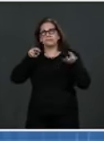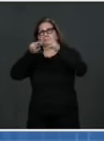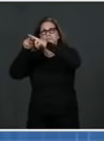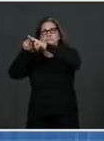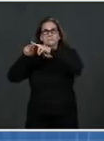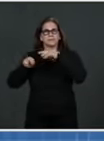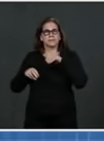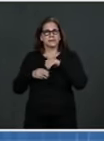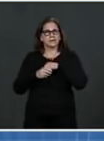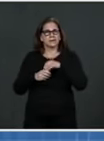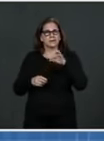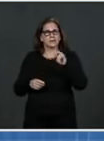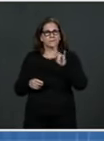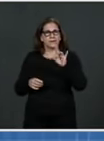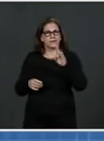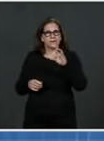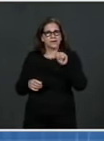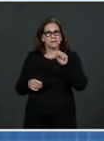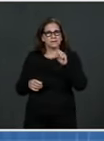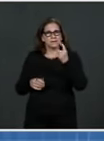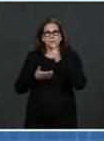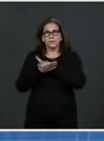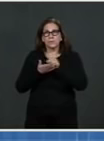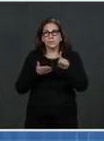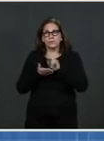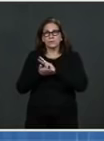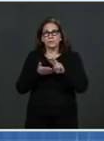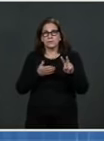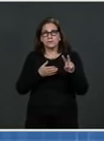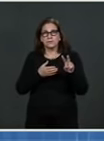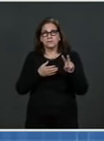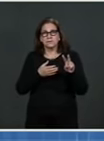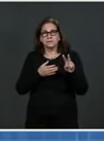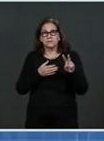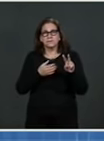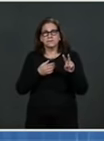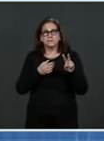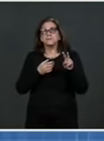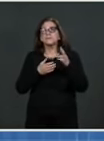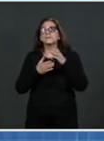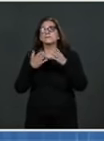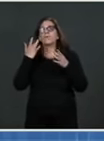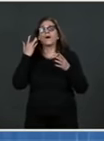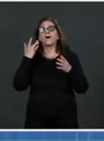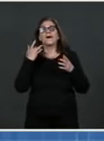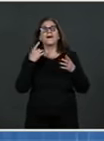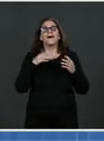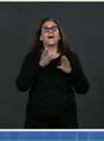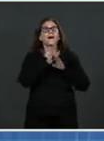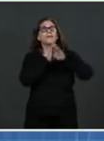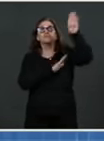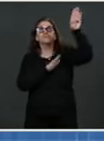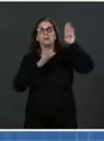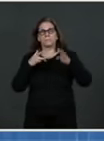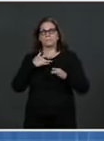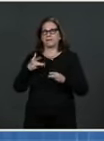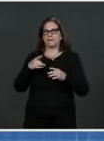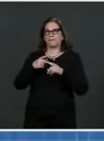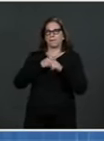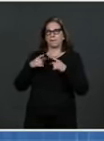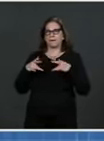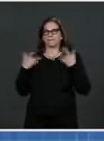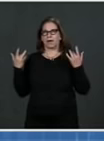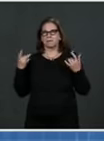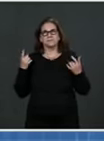behind the behaviors that lead to those cases, the mixing that leads to those cases. We know that travel is up. And I just worry that we will